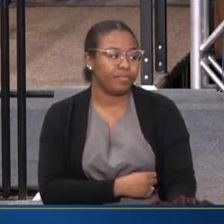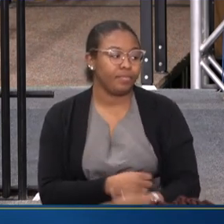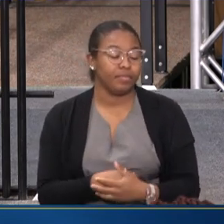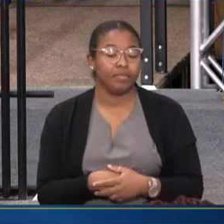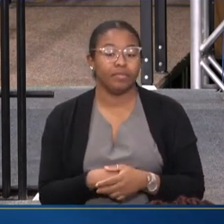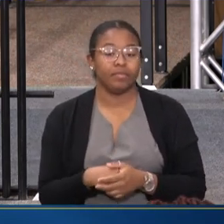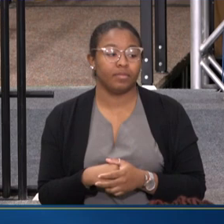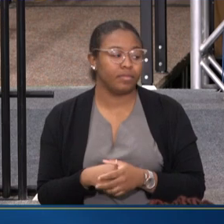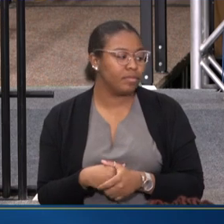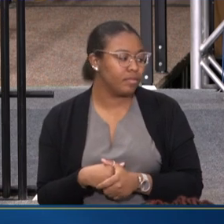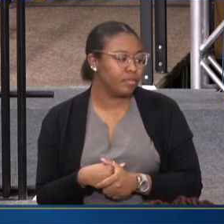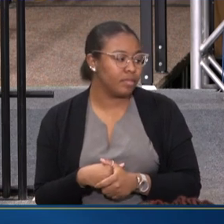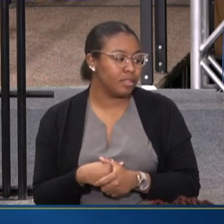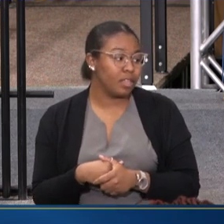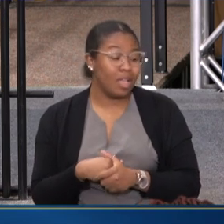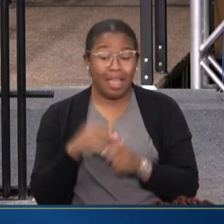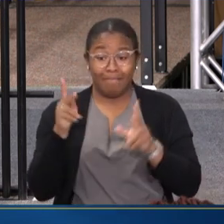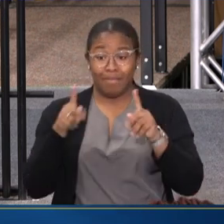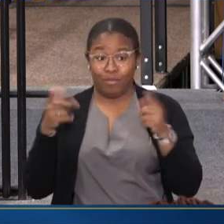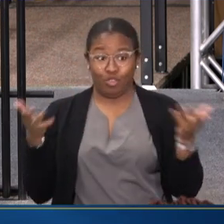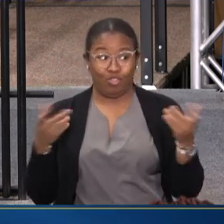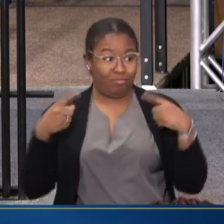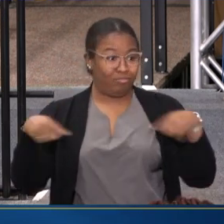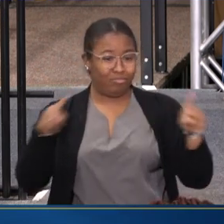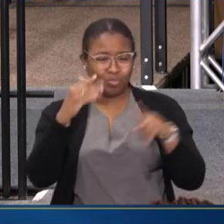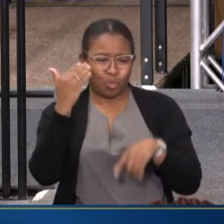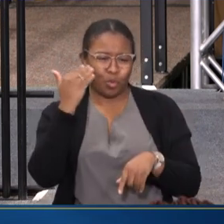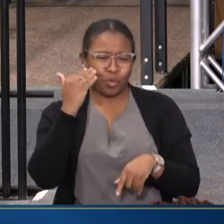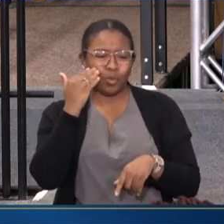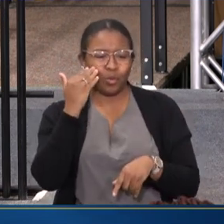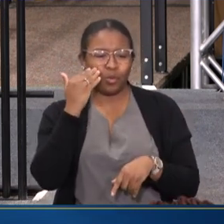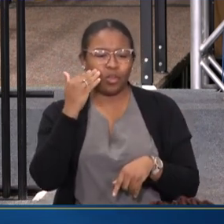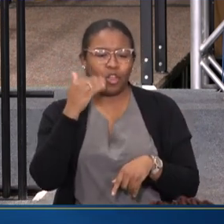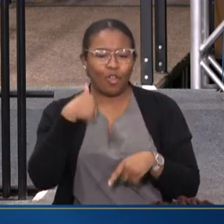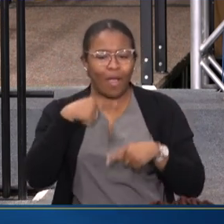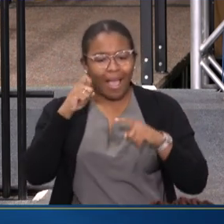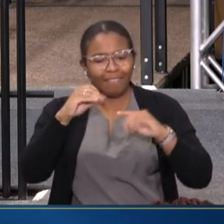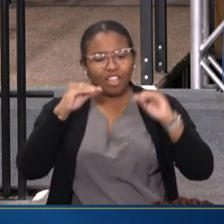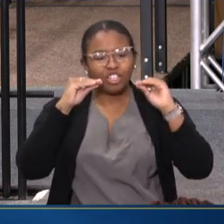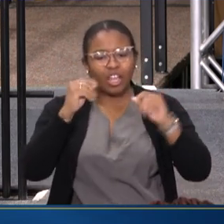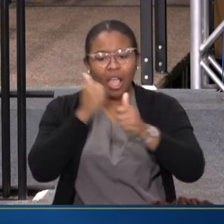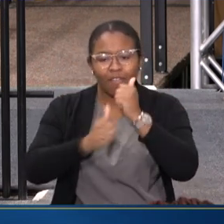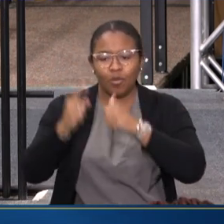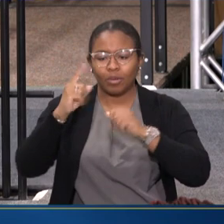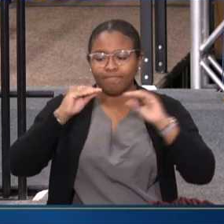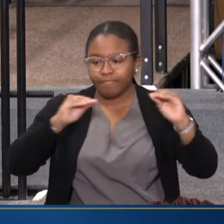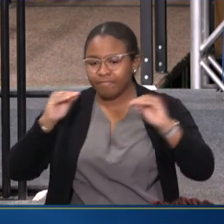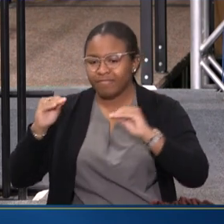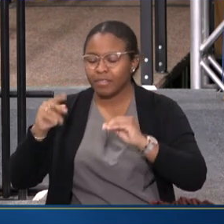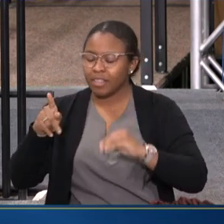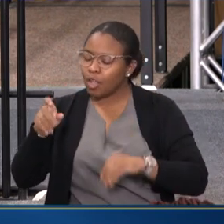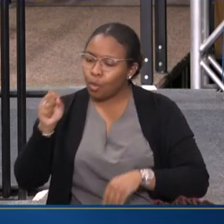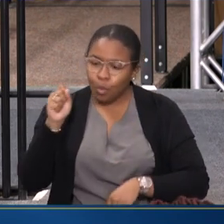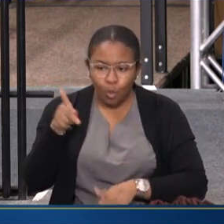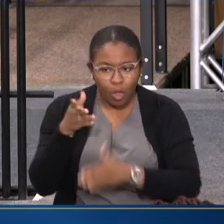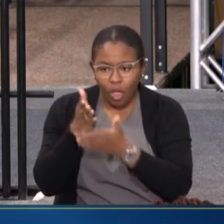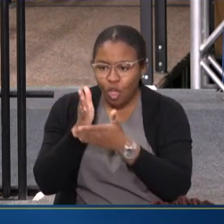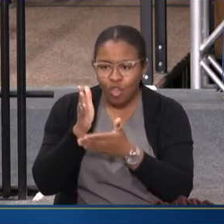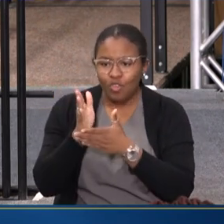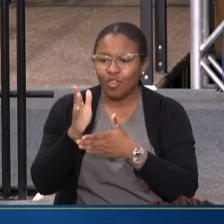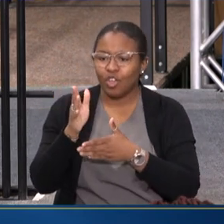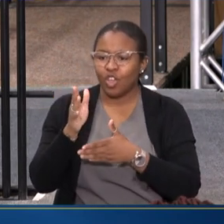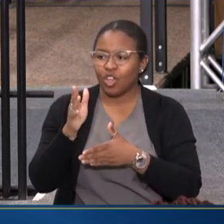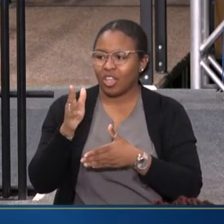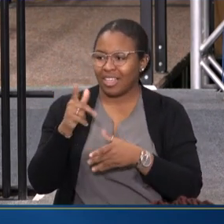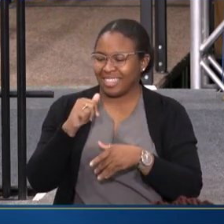AS PEOPLE IN THIS ROOM KNOW, WE'VE GOT TO TEACH EVERYONE TO SAY IT'S OKAY NOT TO